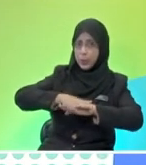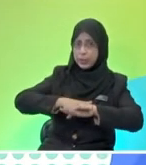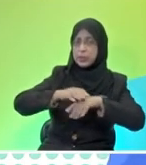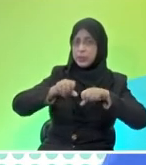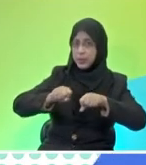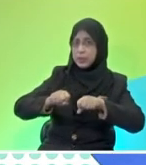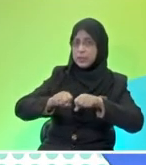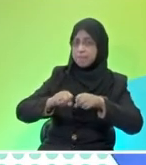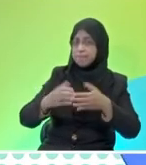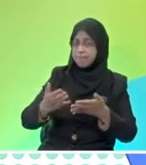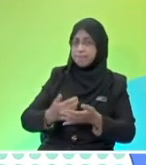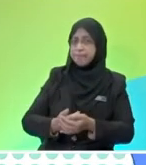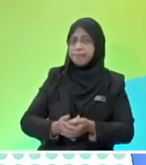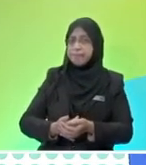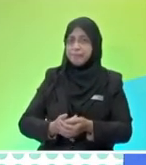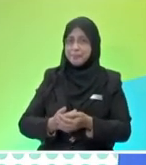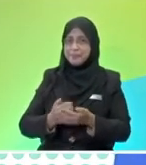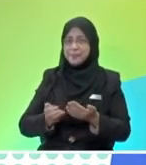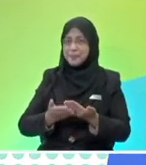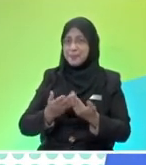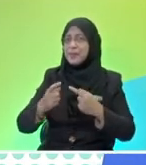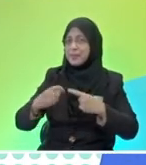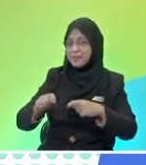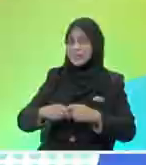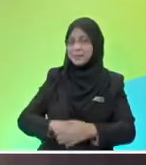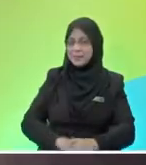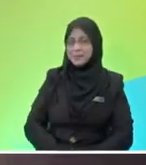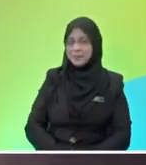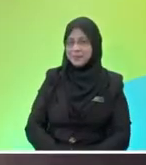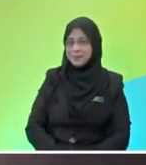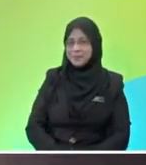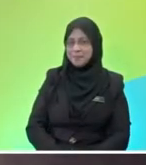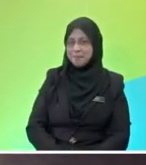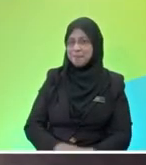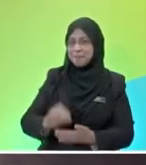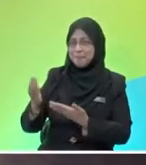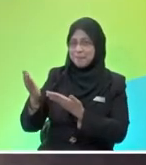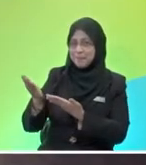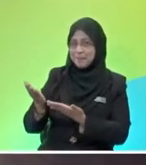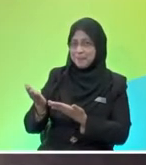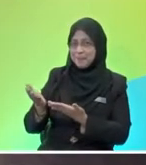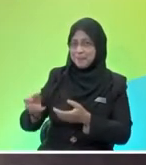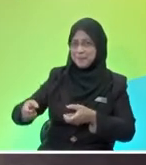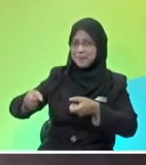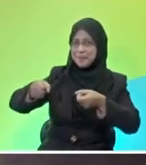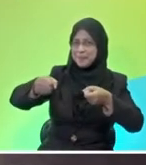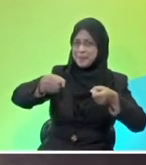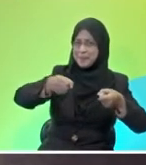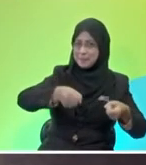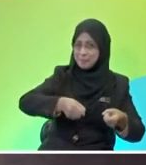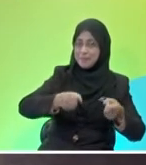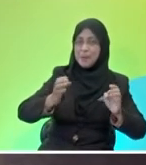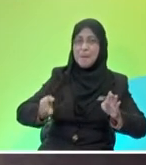right hmm would that be easier should i try mr q why not okay let me try with this first box careful when you lift heavy things